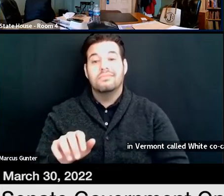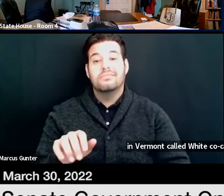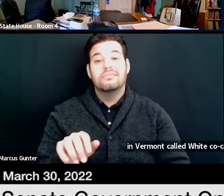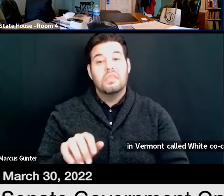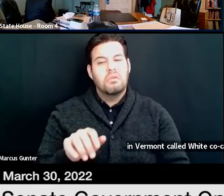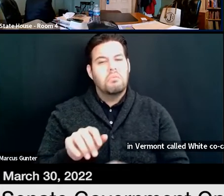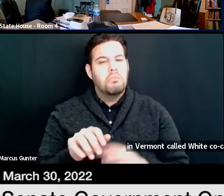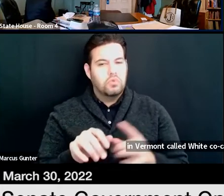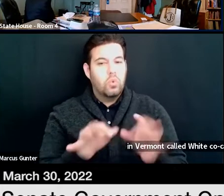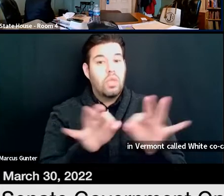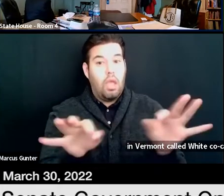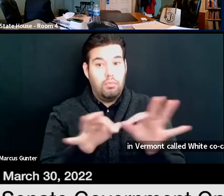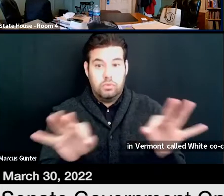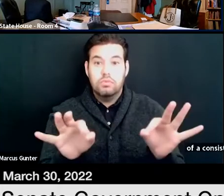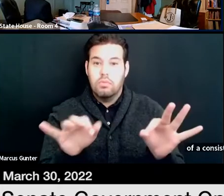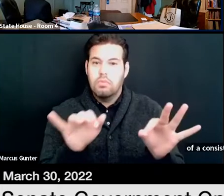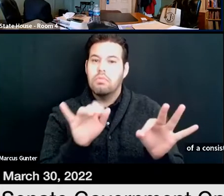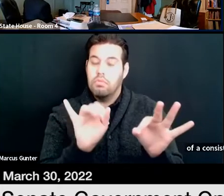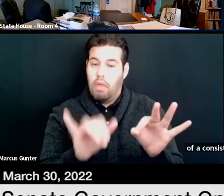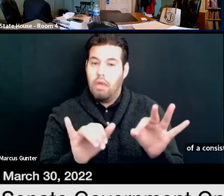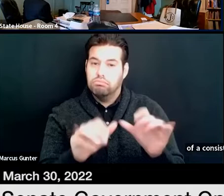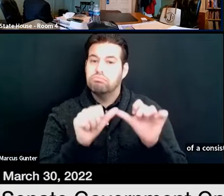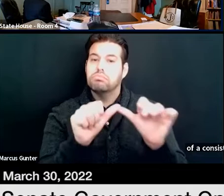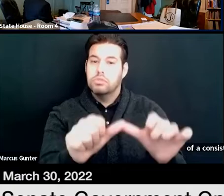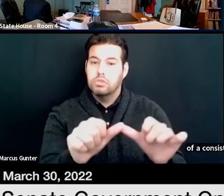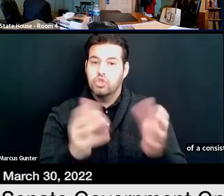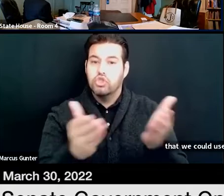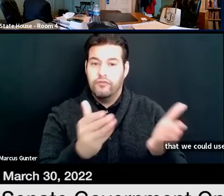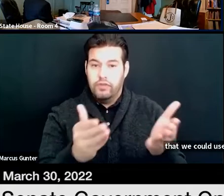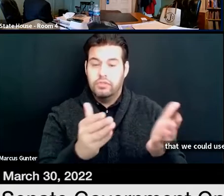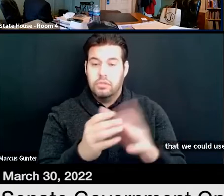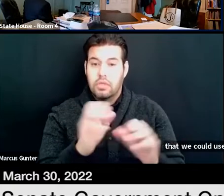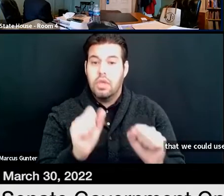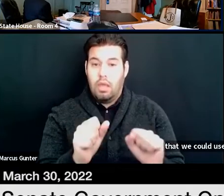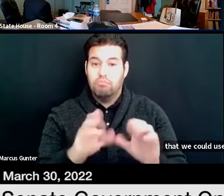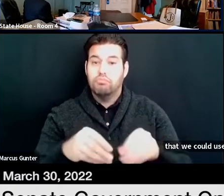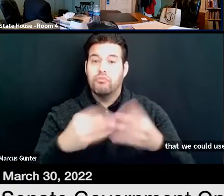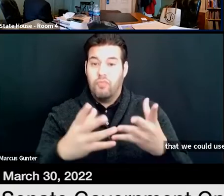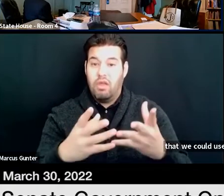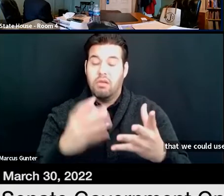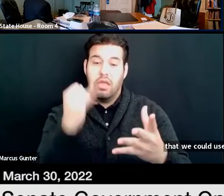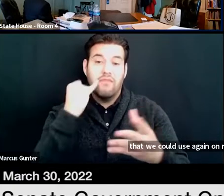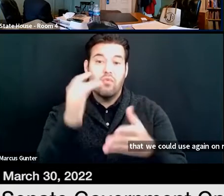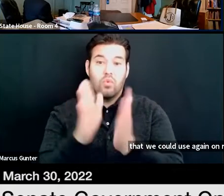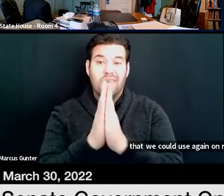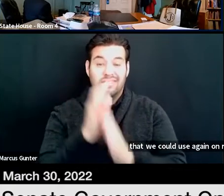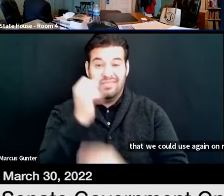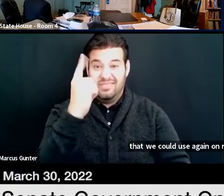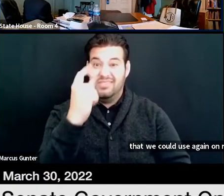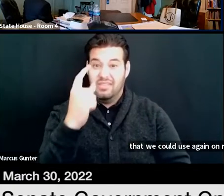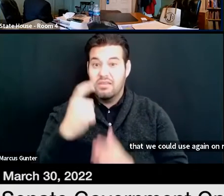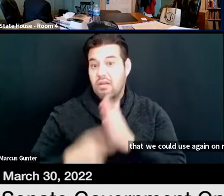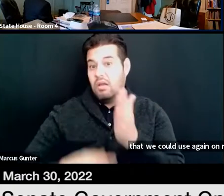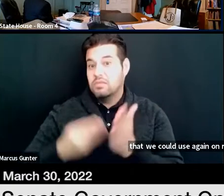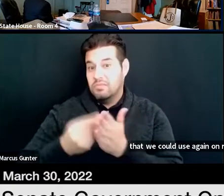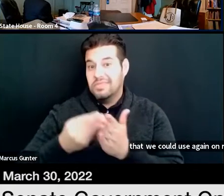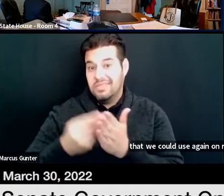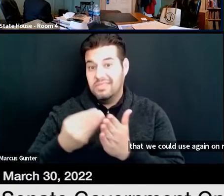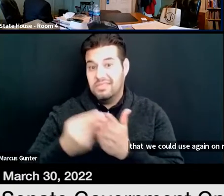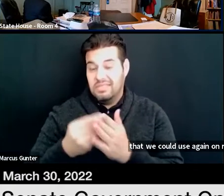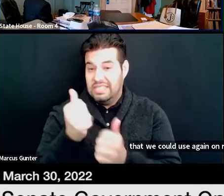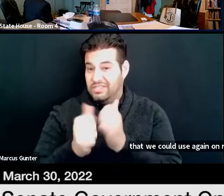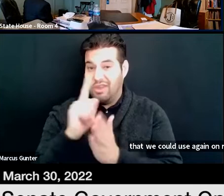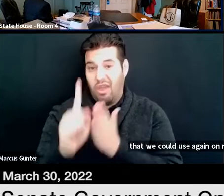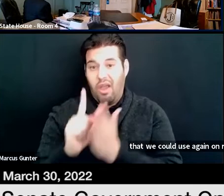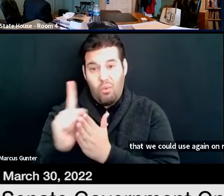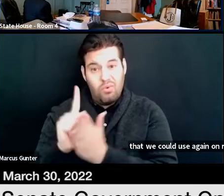we could use, again, on request. So, these things cost money each time we use them by the hour.